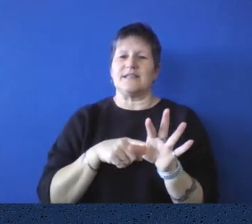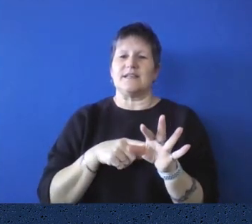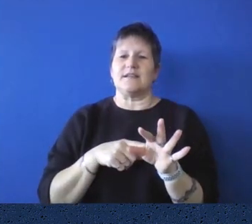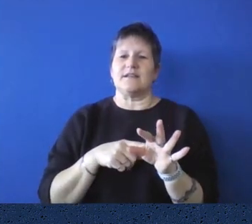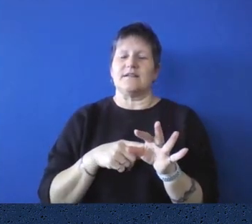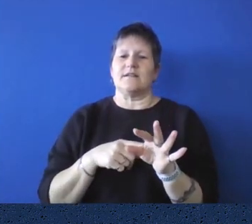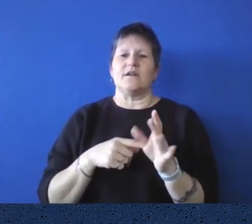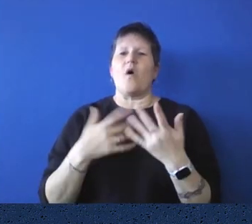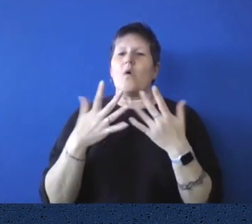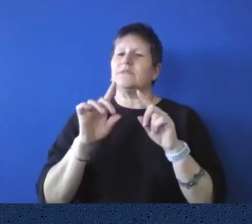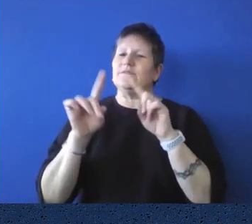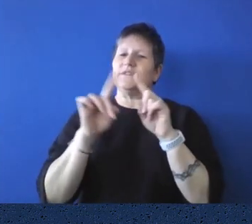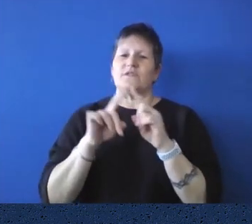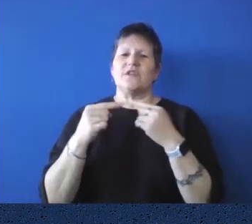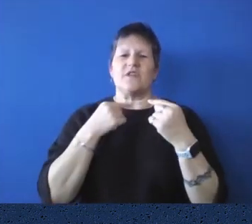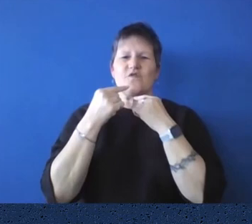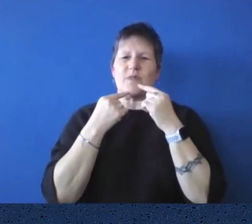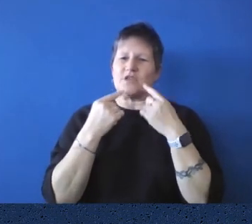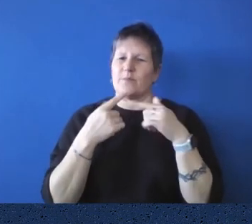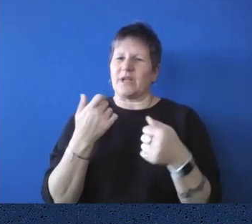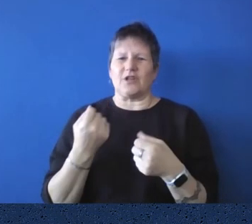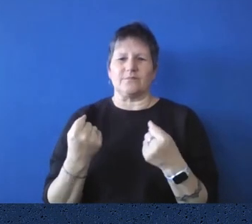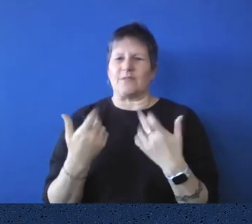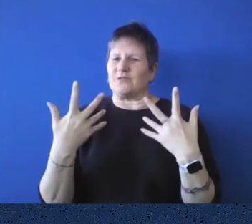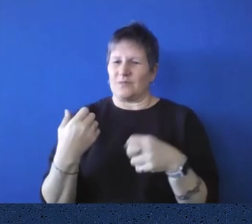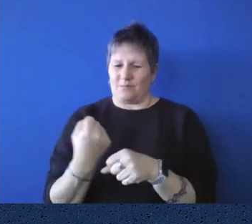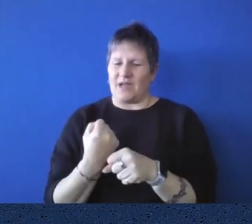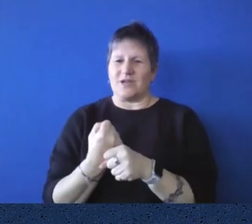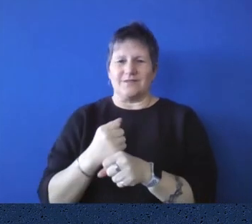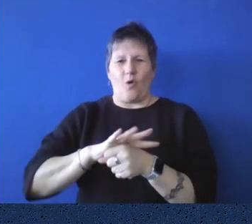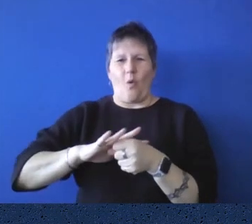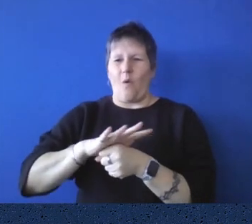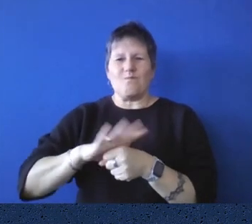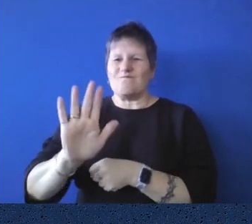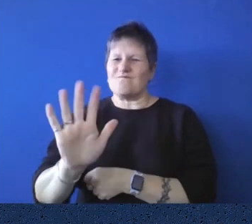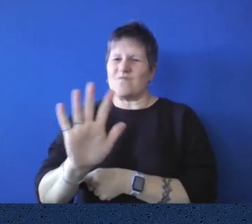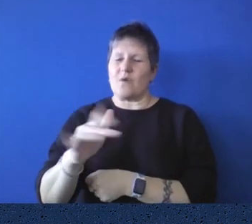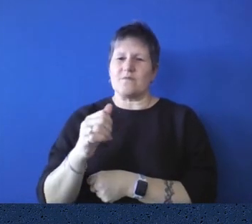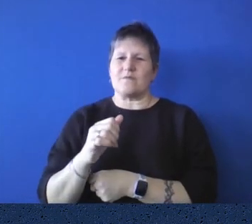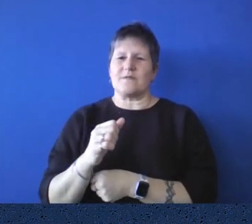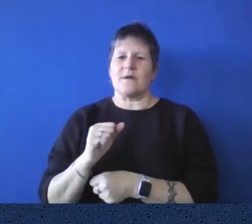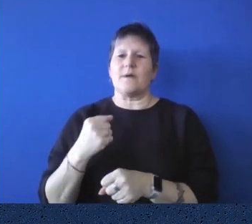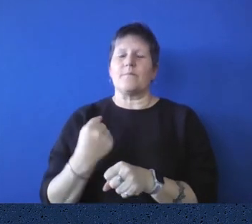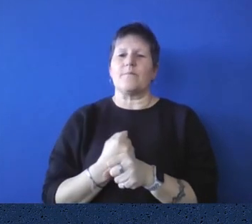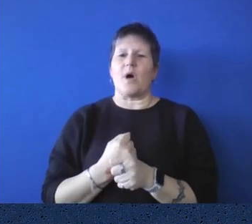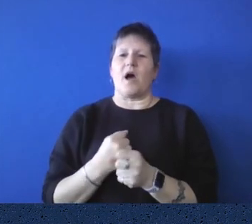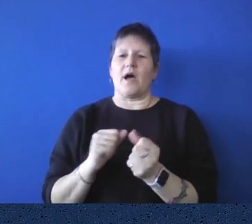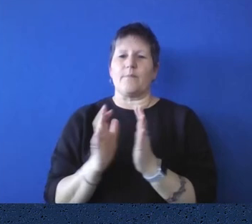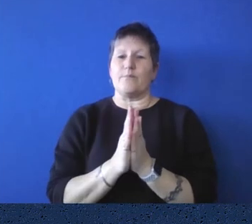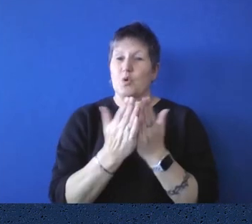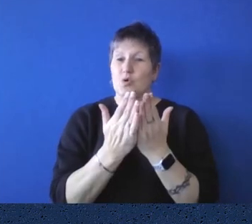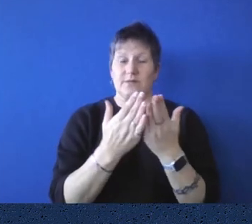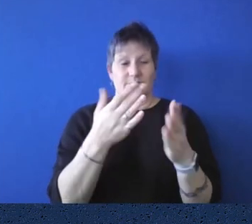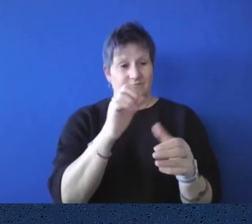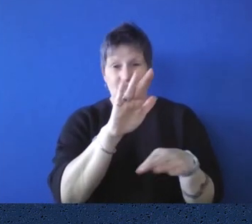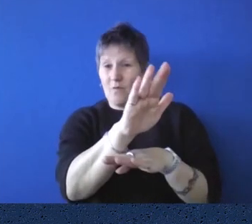but not much produced locally at that time. We were purchasing books from overseas. The first library was